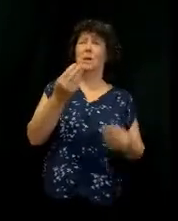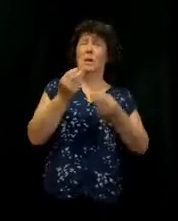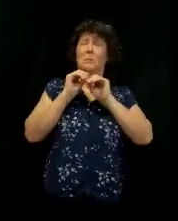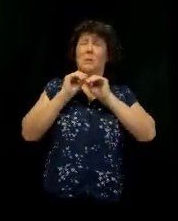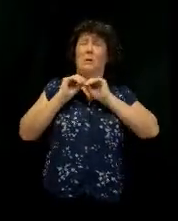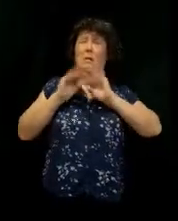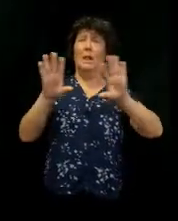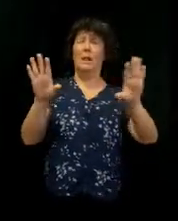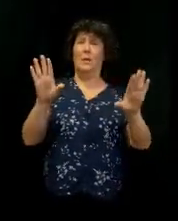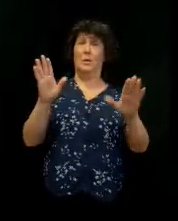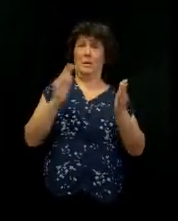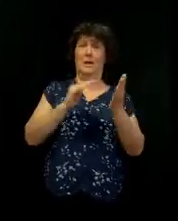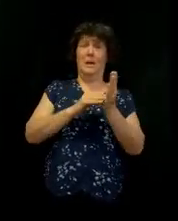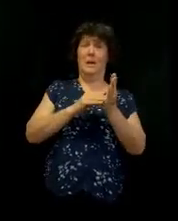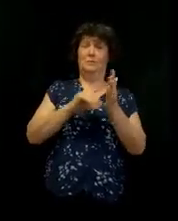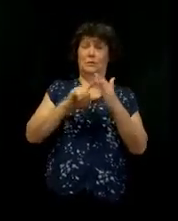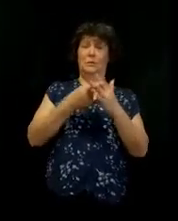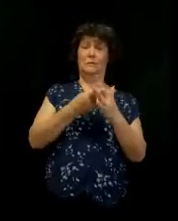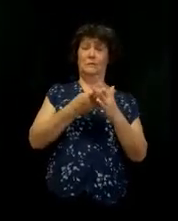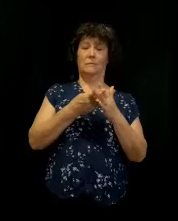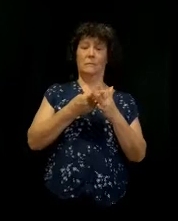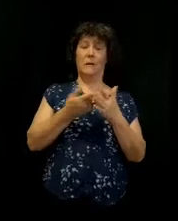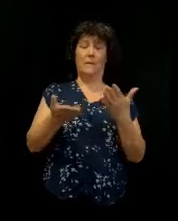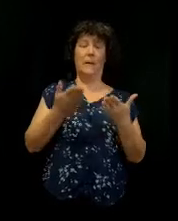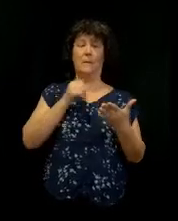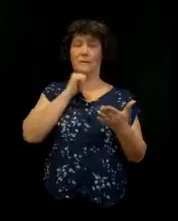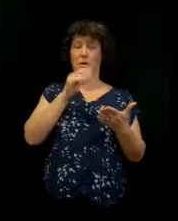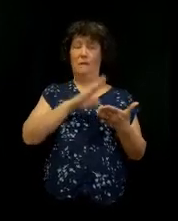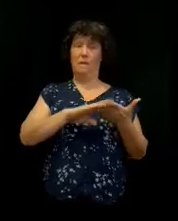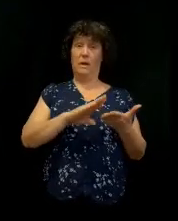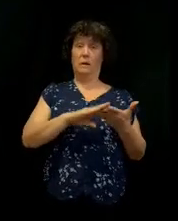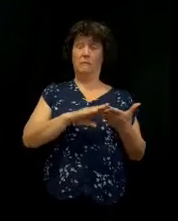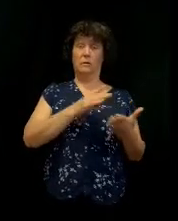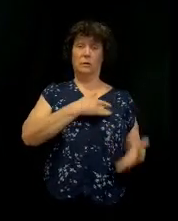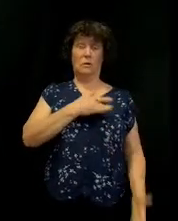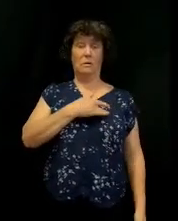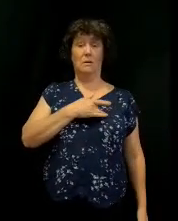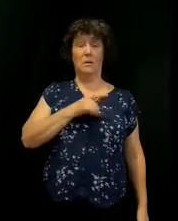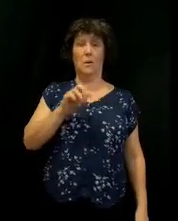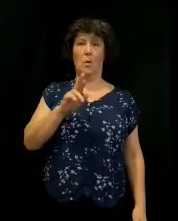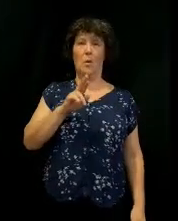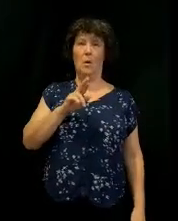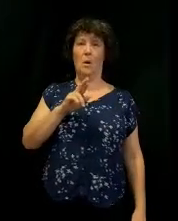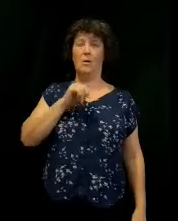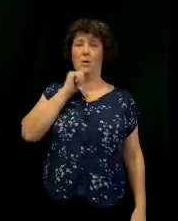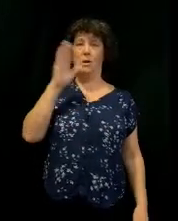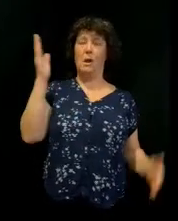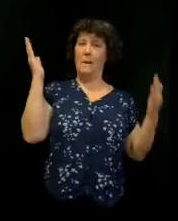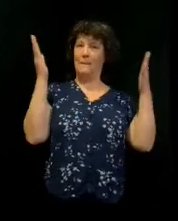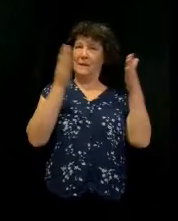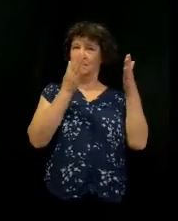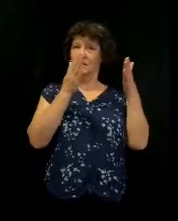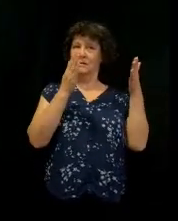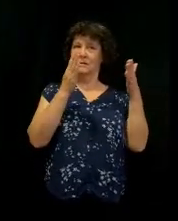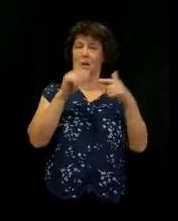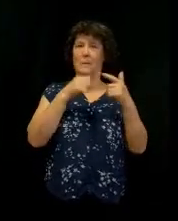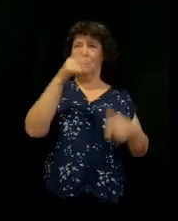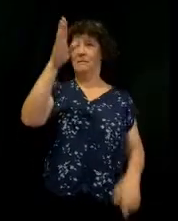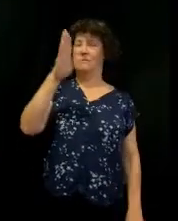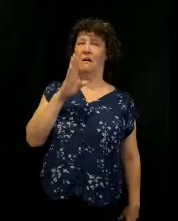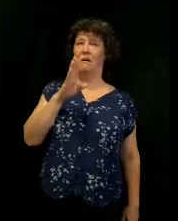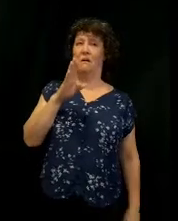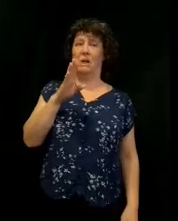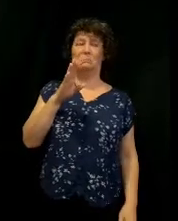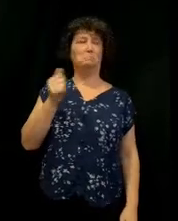again. Maybe it's unforgiveness in your heart, or maybe it's just you're not just paying attention about God at all right